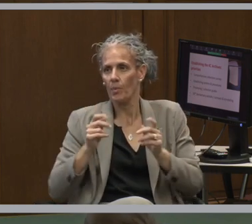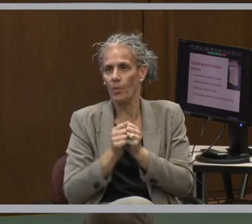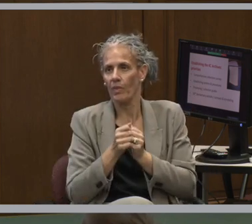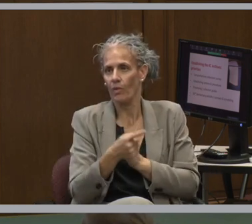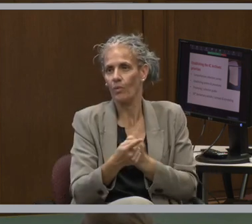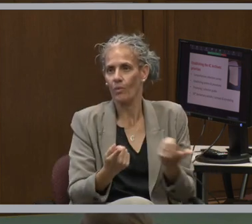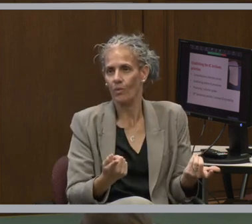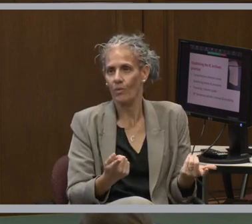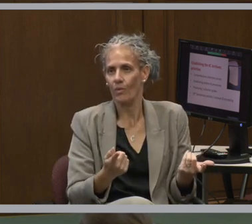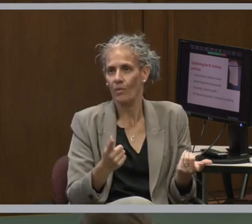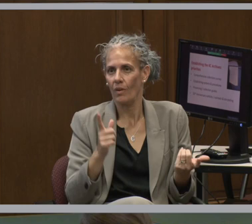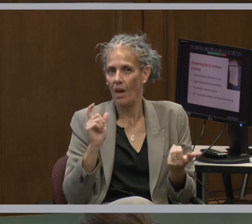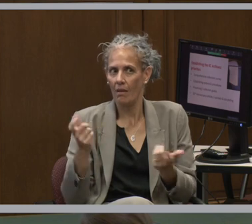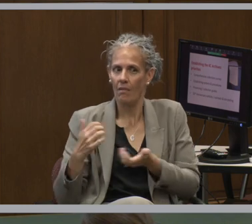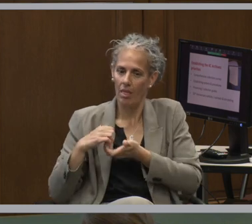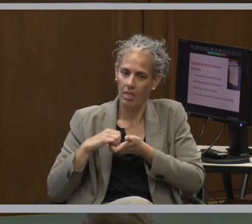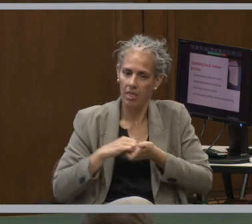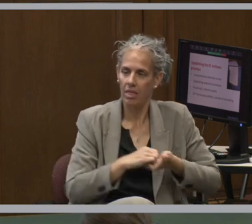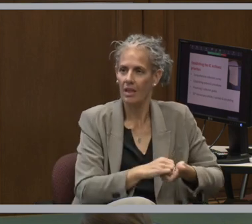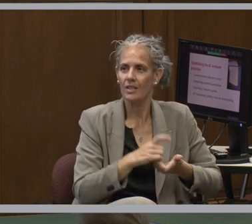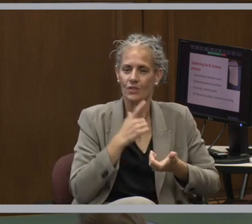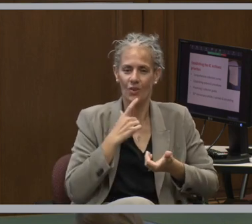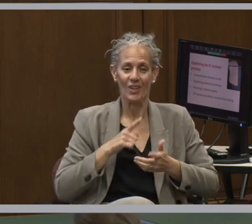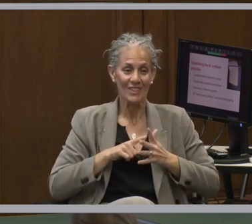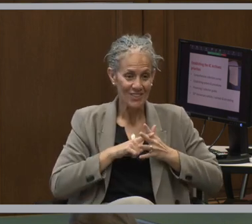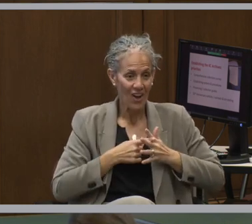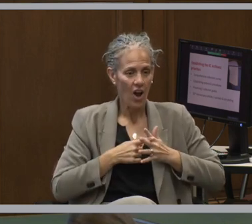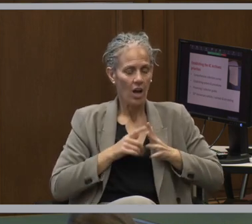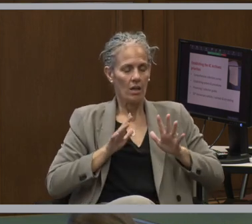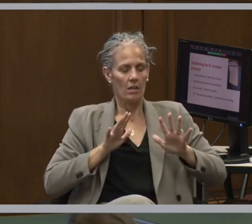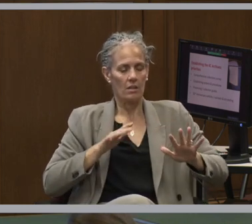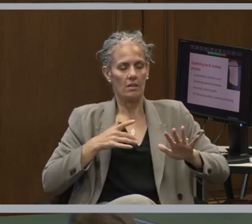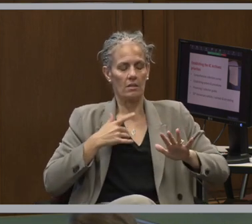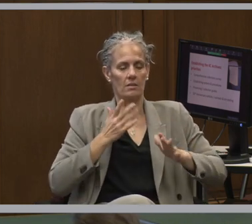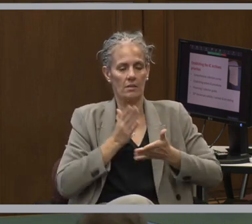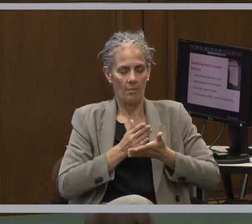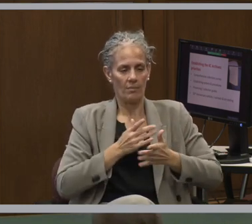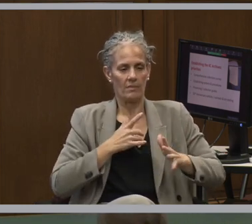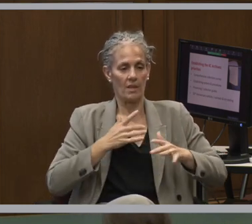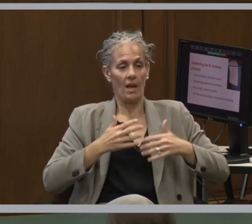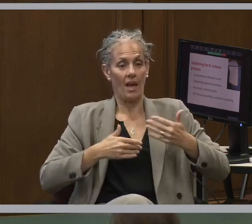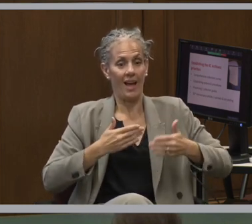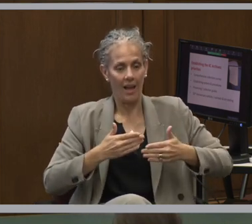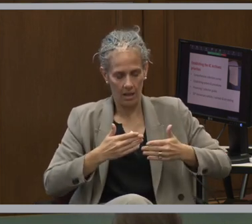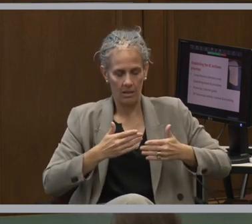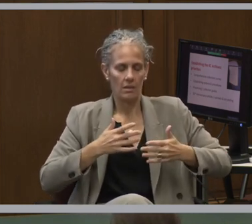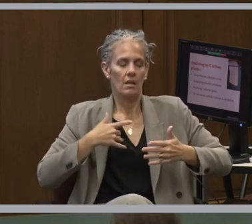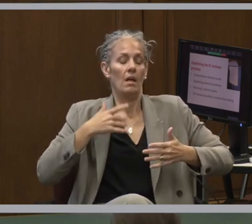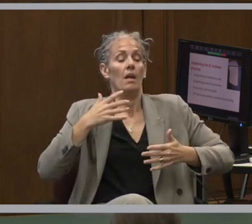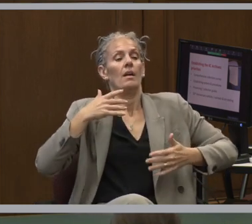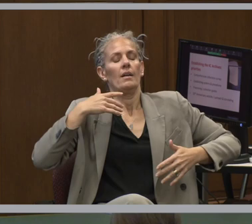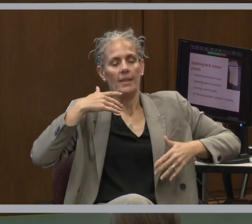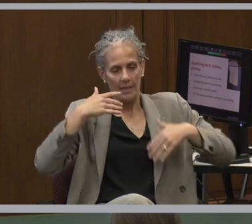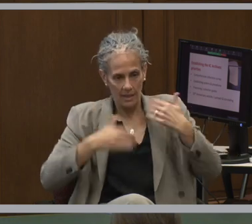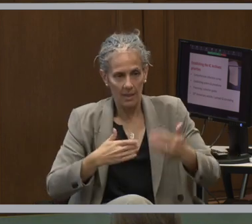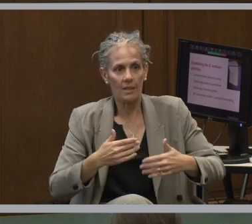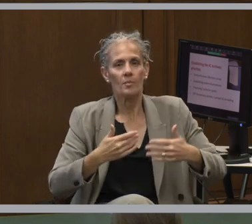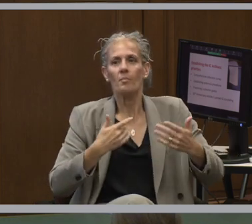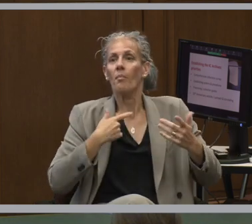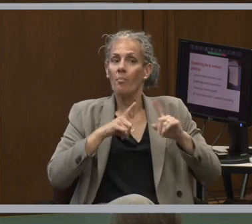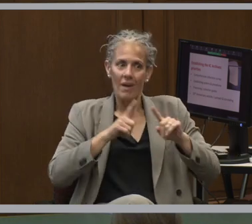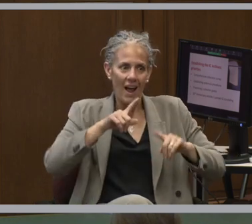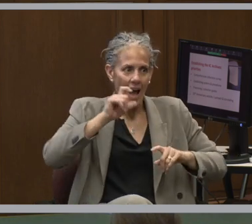So you'll see a lot of sort of starts and stops and experiments. But ultimately, what we were trying to do was get people excited